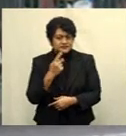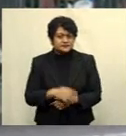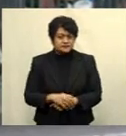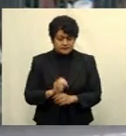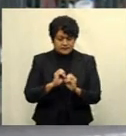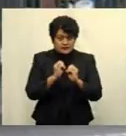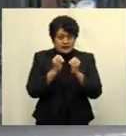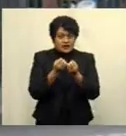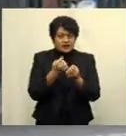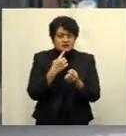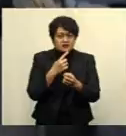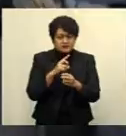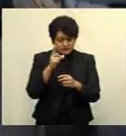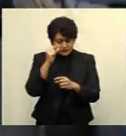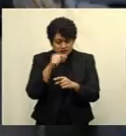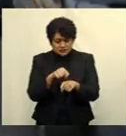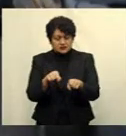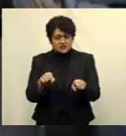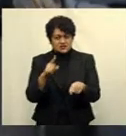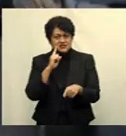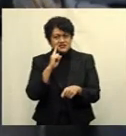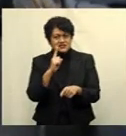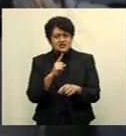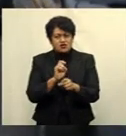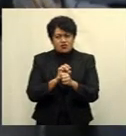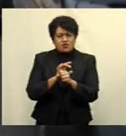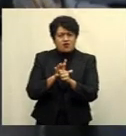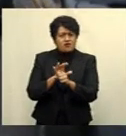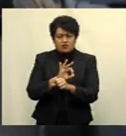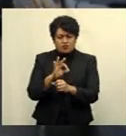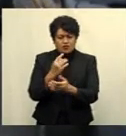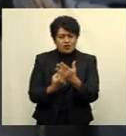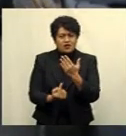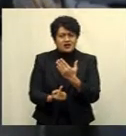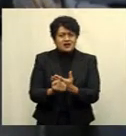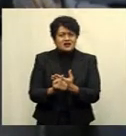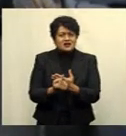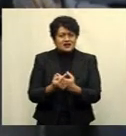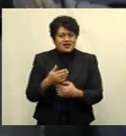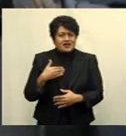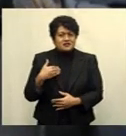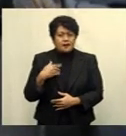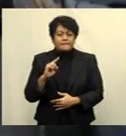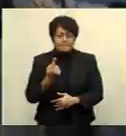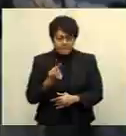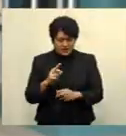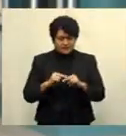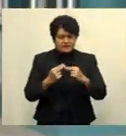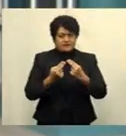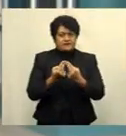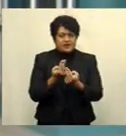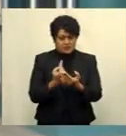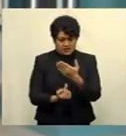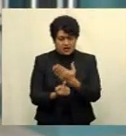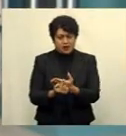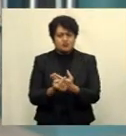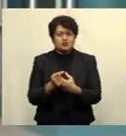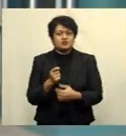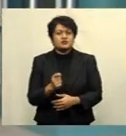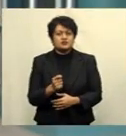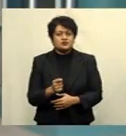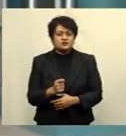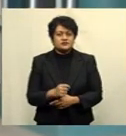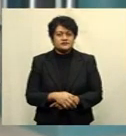Fijians are seeing the consequences of COVID not only on the health system, but in their family setting as well. They're urging